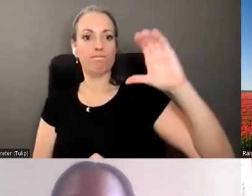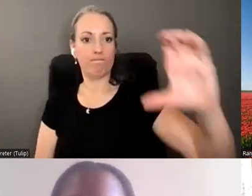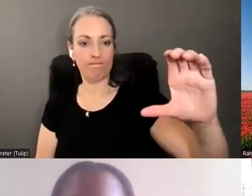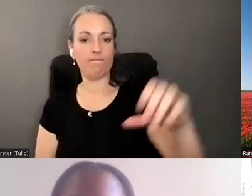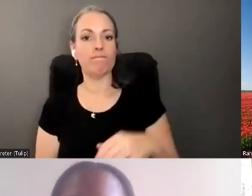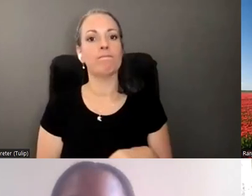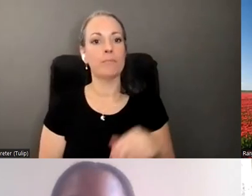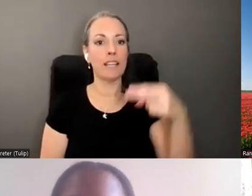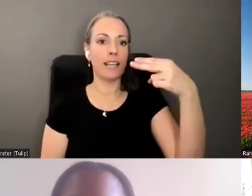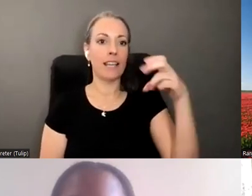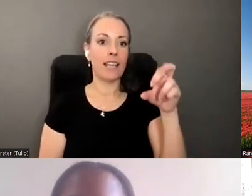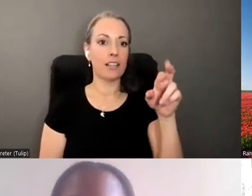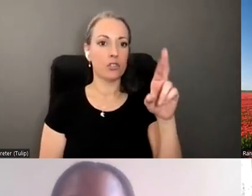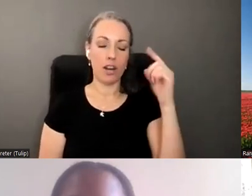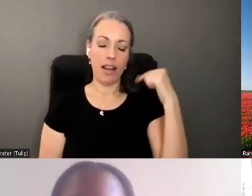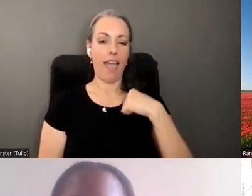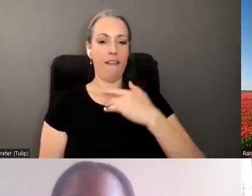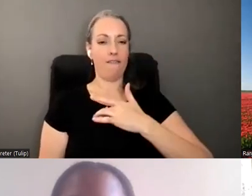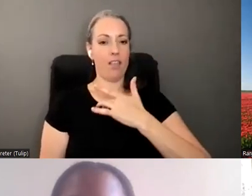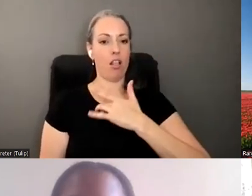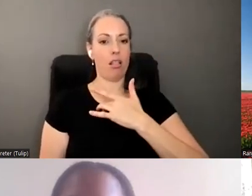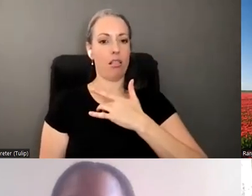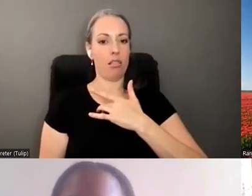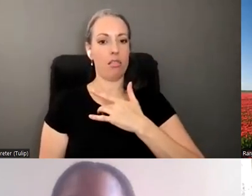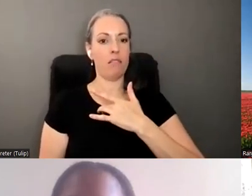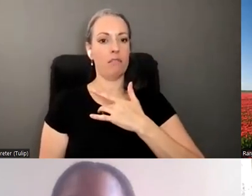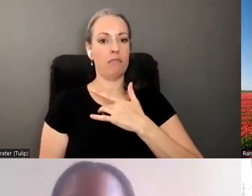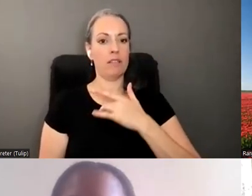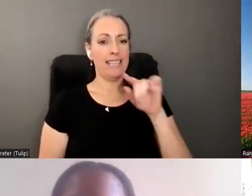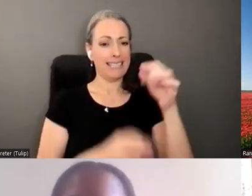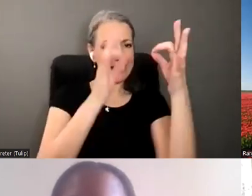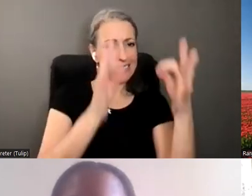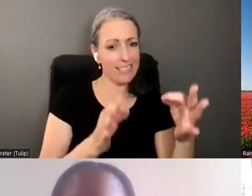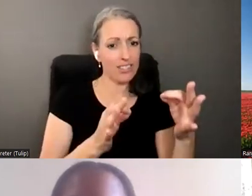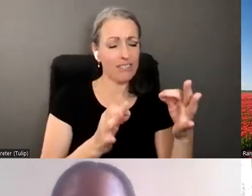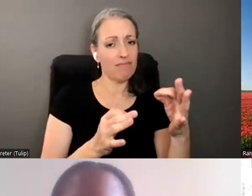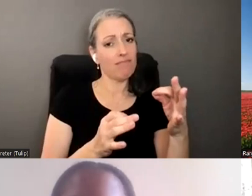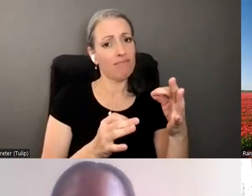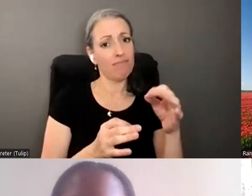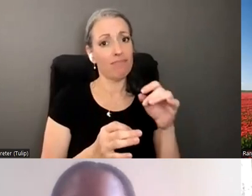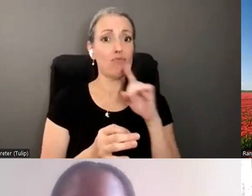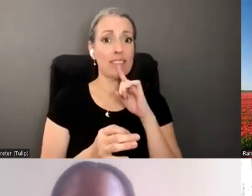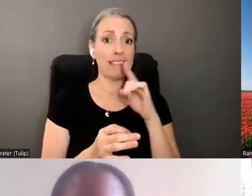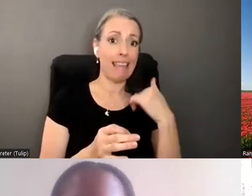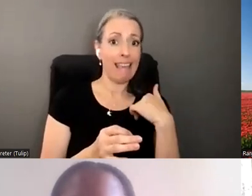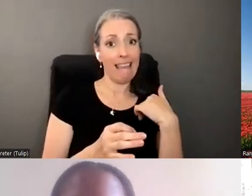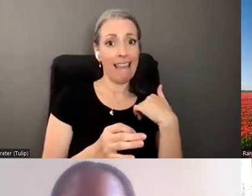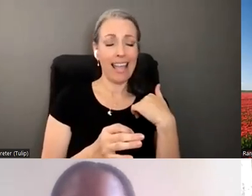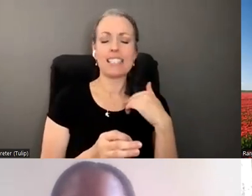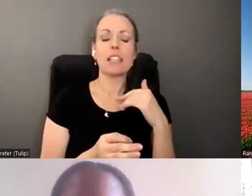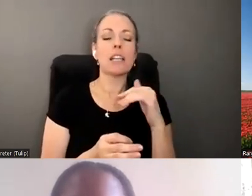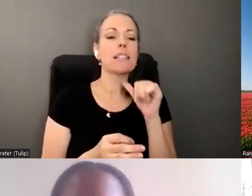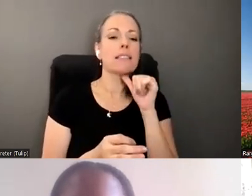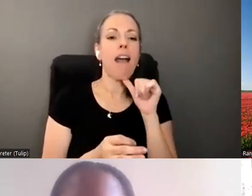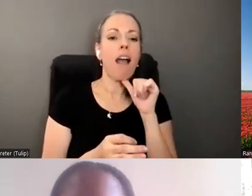Hector, and I feel that his decision should be, you know, he has mild stage, so I feel like he